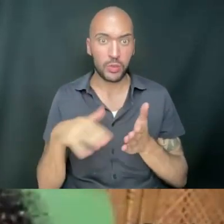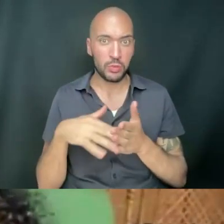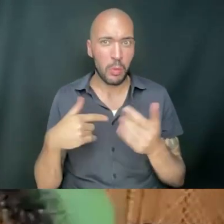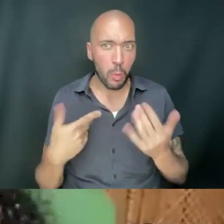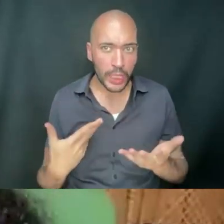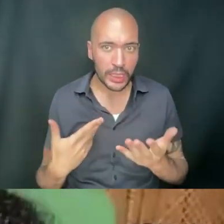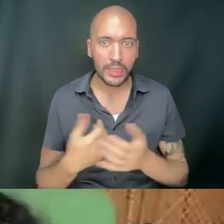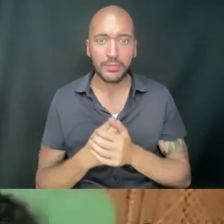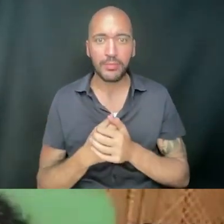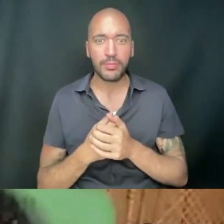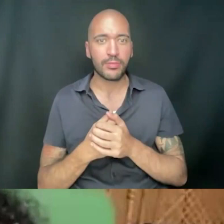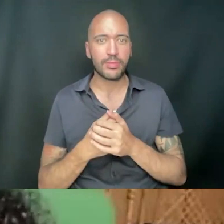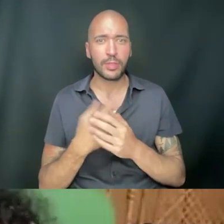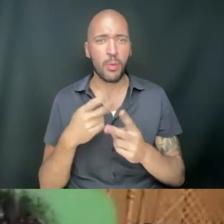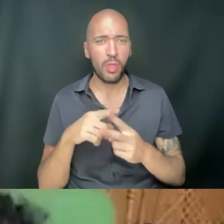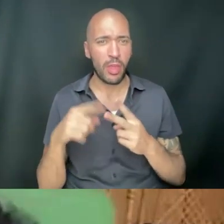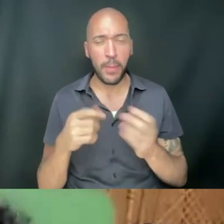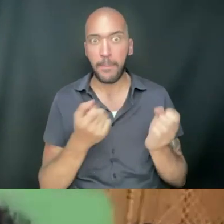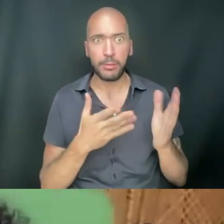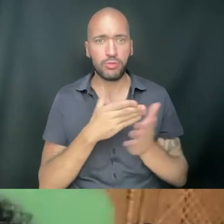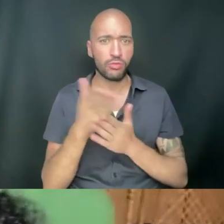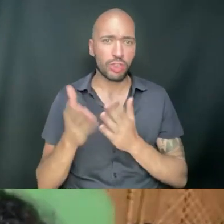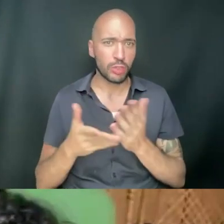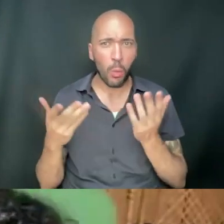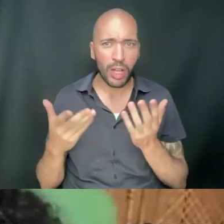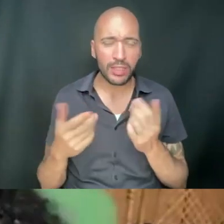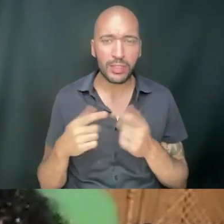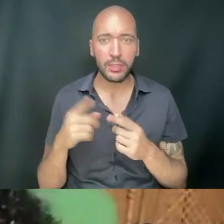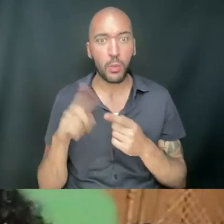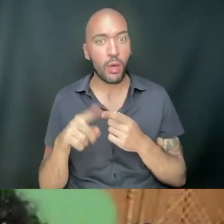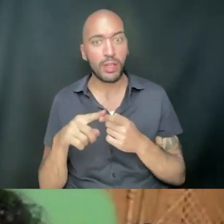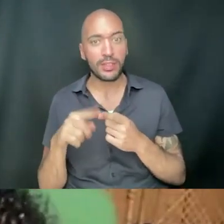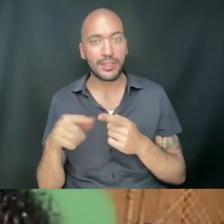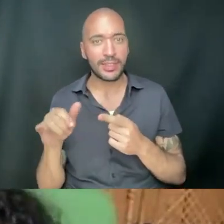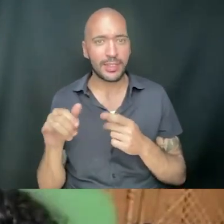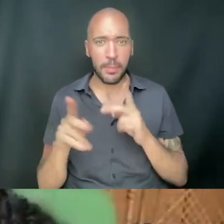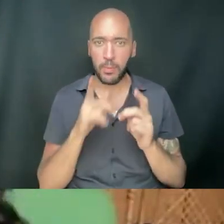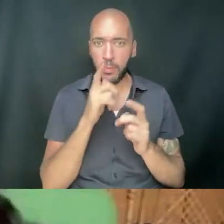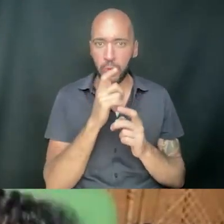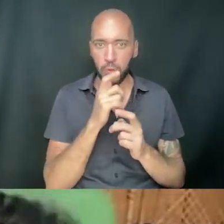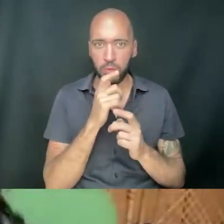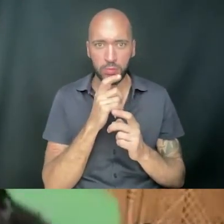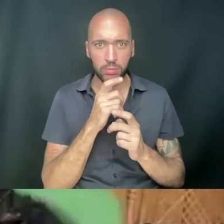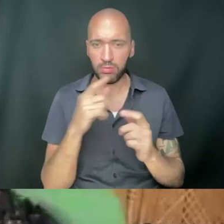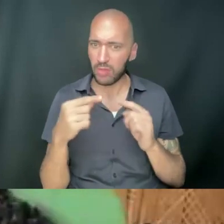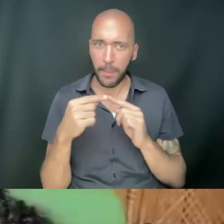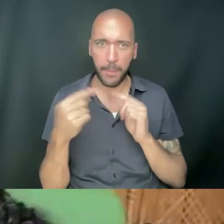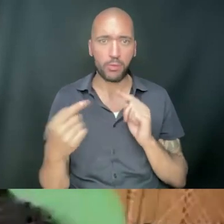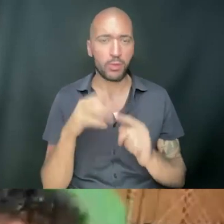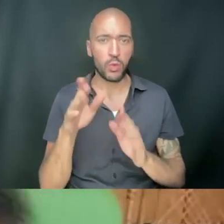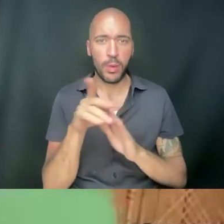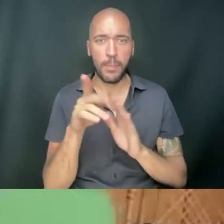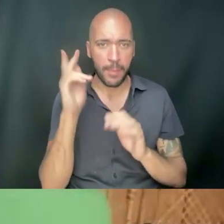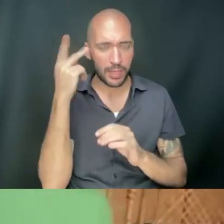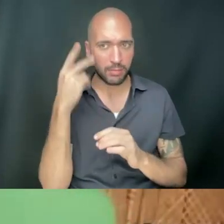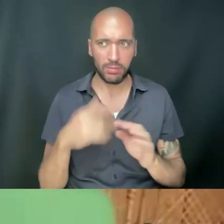Right? In both, in multiple directions, what? Right? So, one, it's, like, people who are diametrically opposed to your politics,